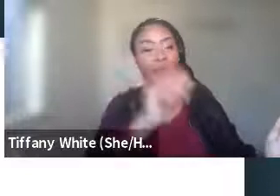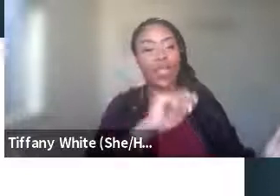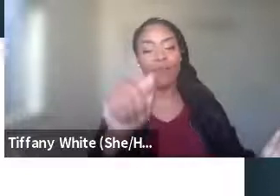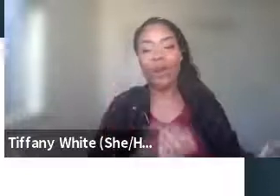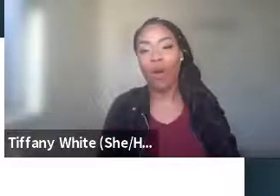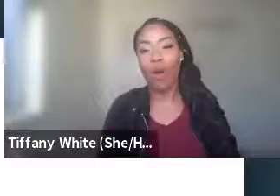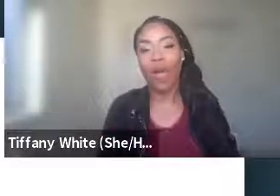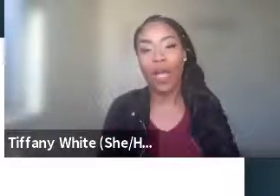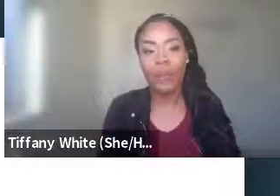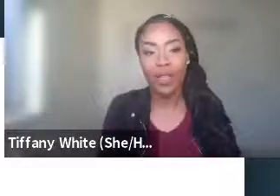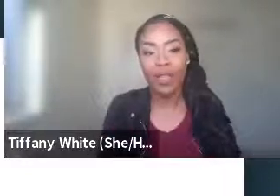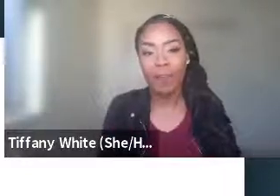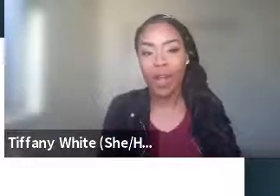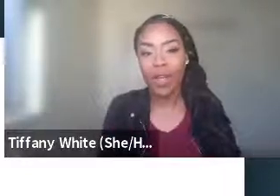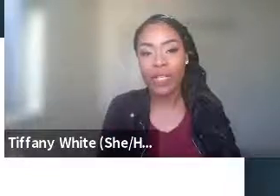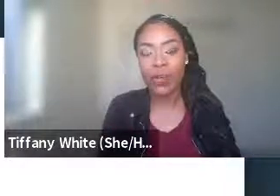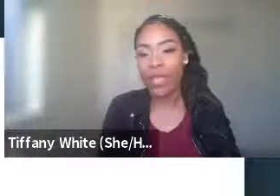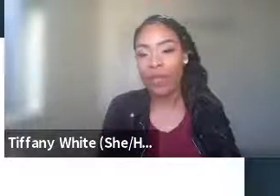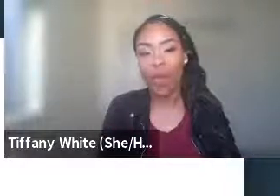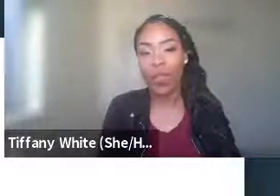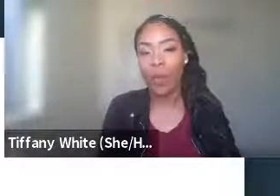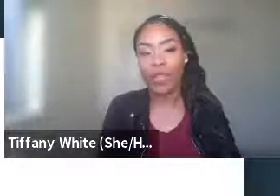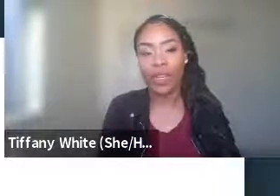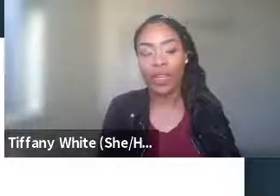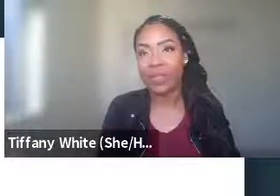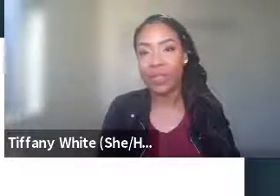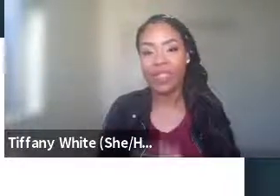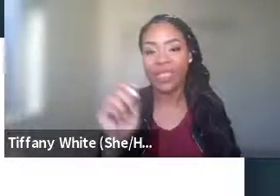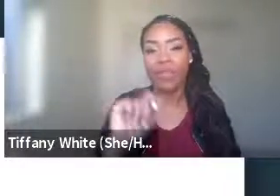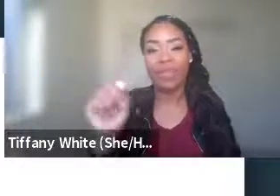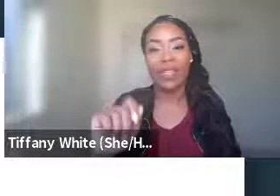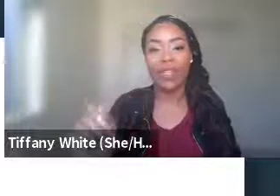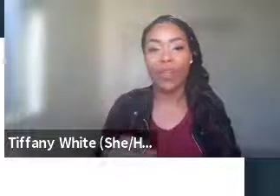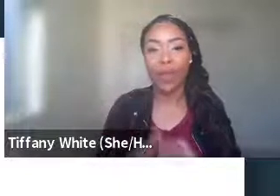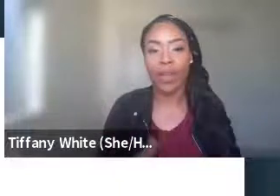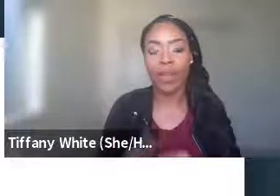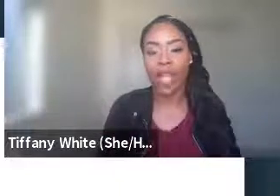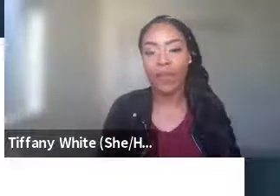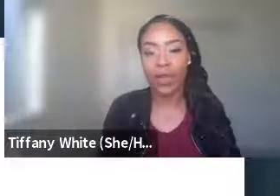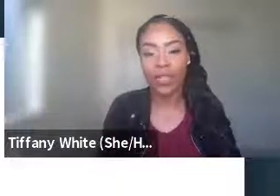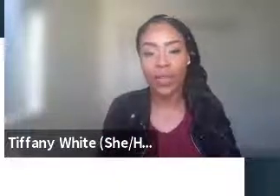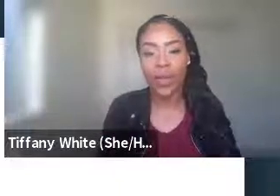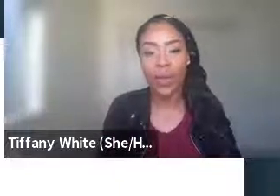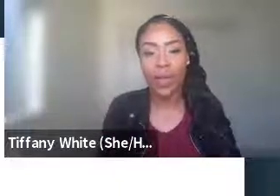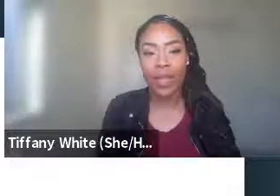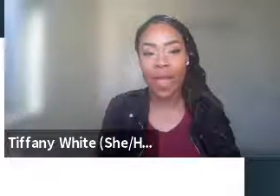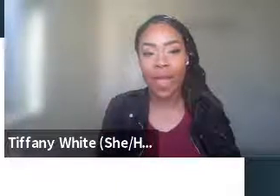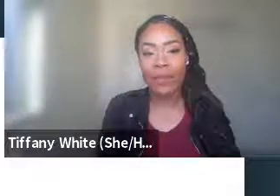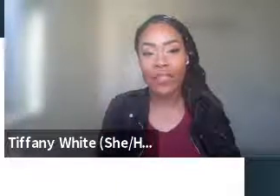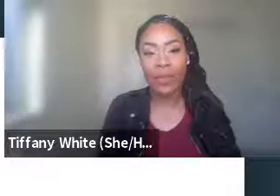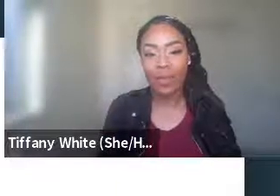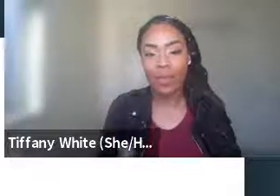notes and we gave them all some markers and we gave them all an opportunity to just mention some of the things that they wanted everyone to know.